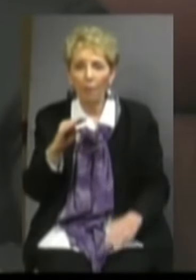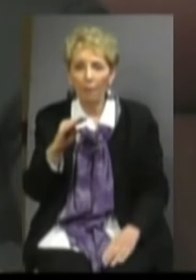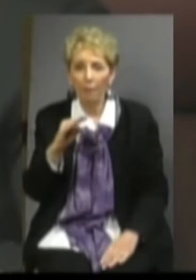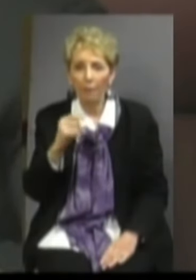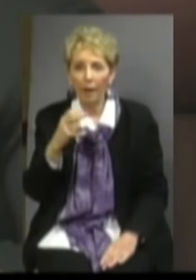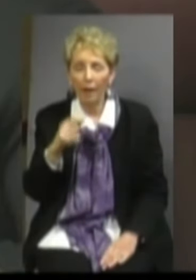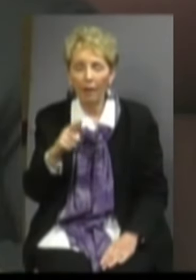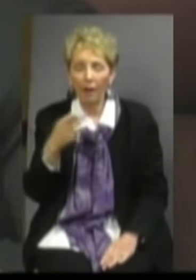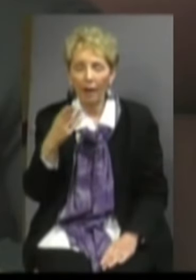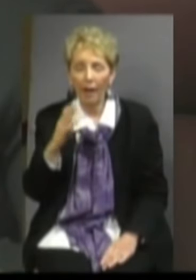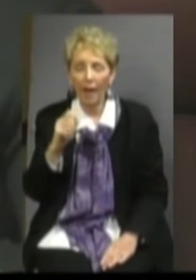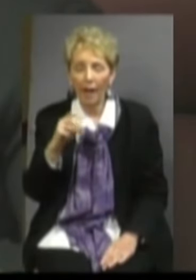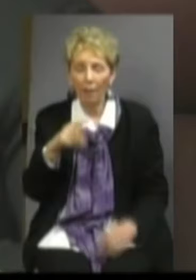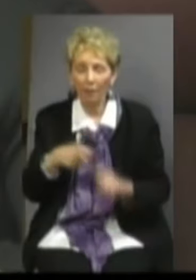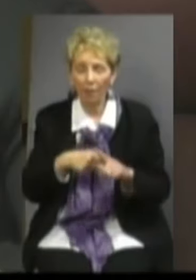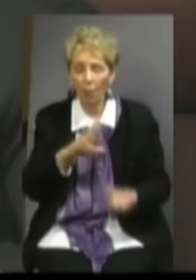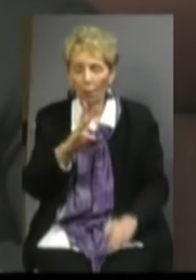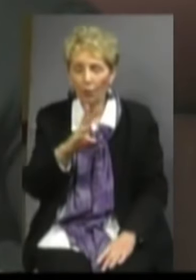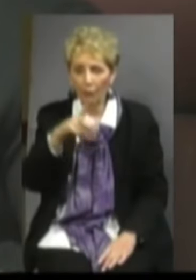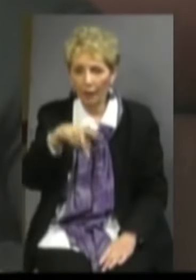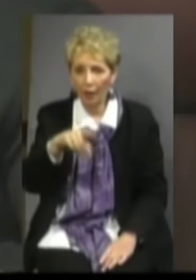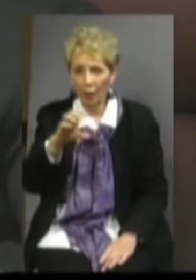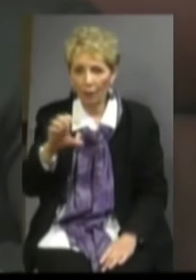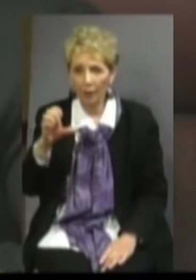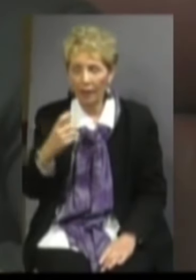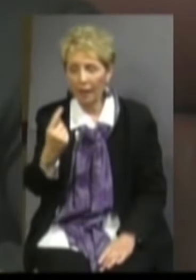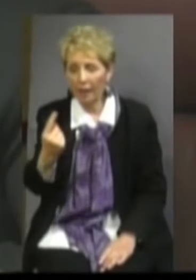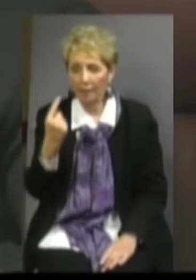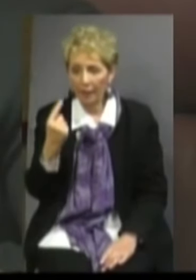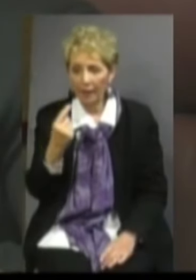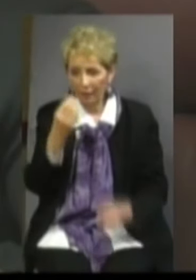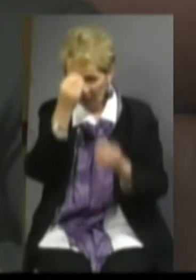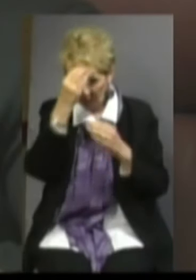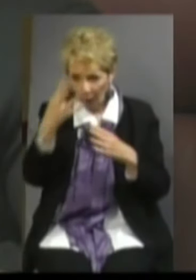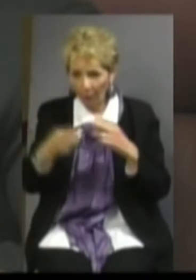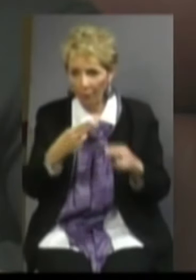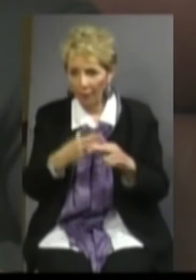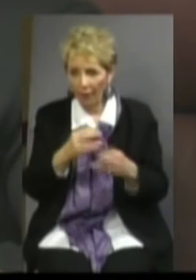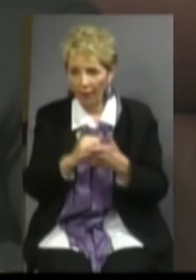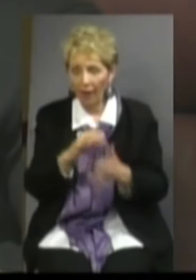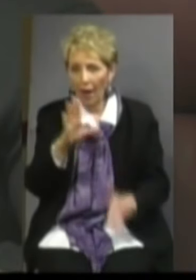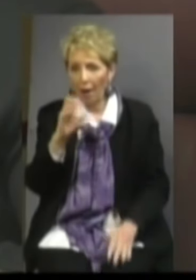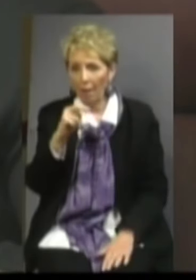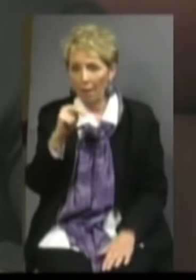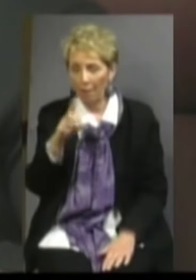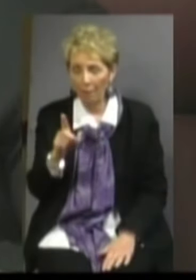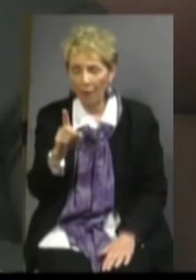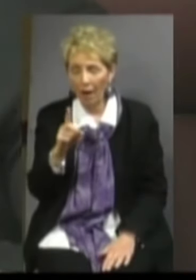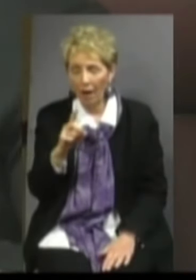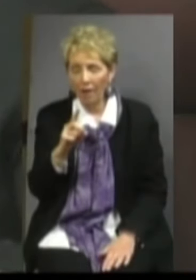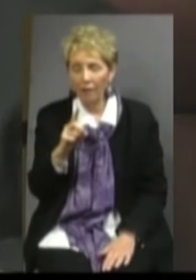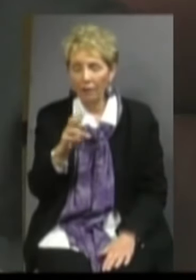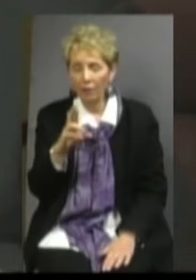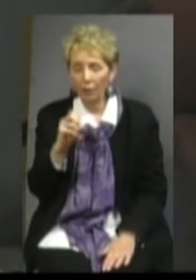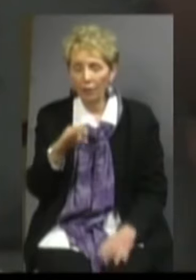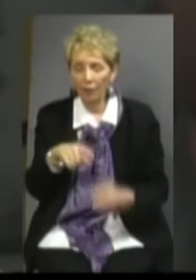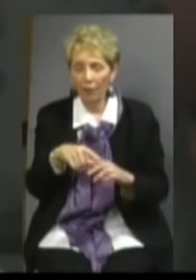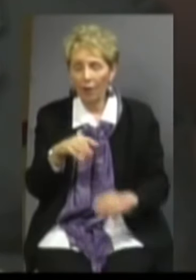Western Piedmont Community College, if he'll come forward and give us some information about the bond referendum to be held March 15,